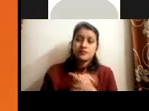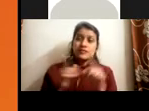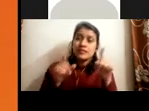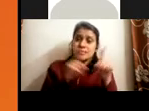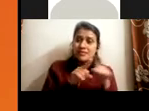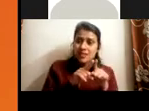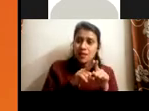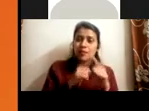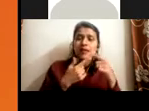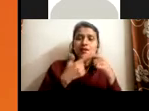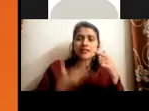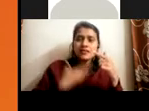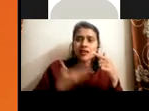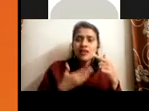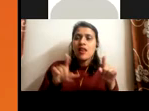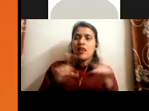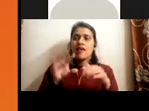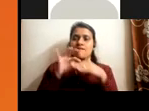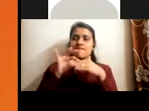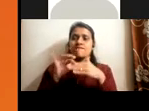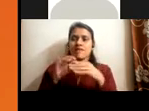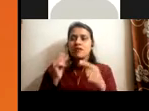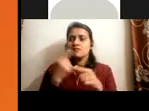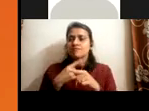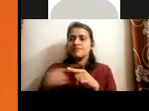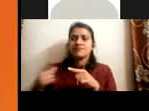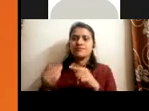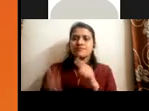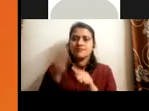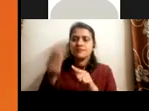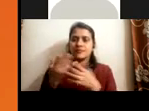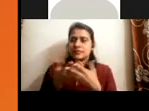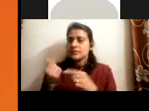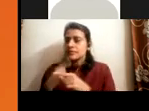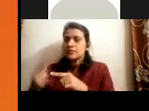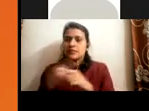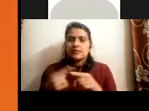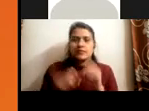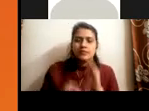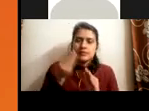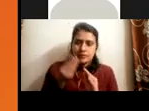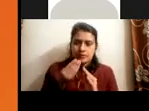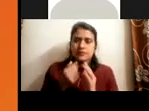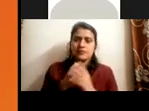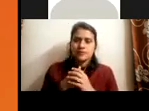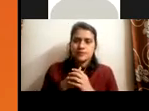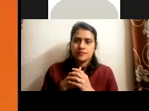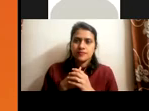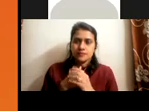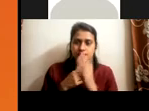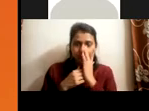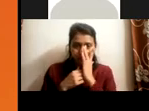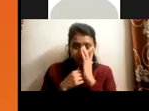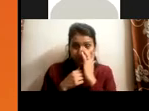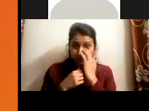collar, there is cost of physical investment. Okay. So if we were to train, you know, on a, where do I find the